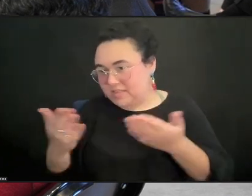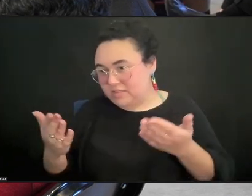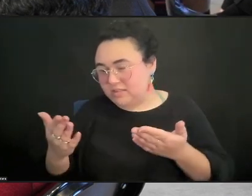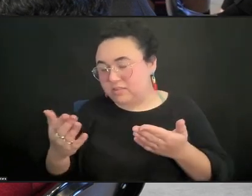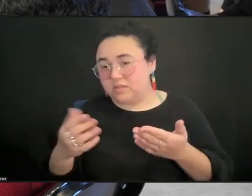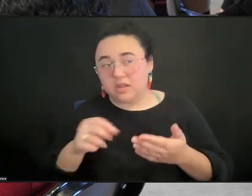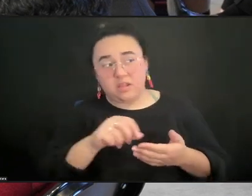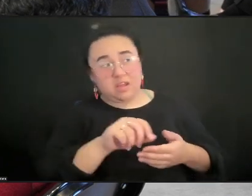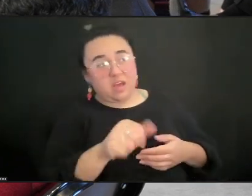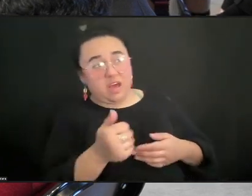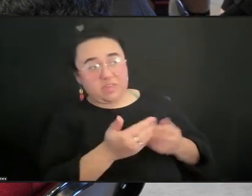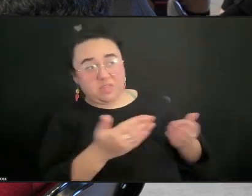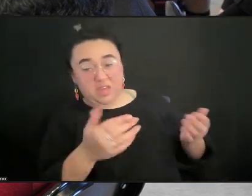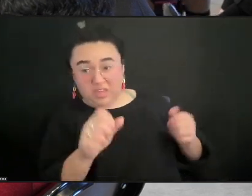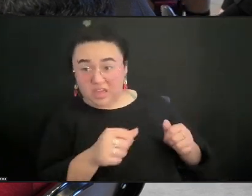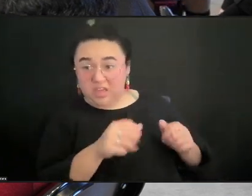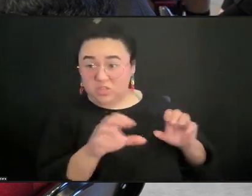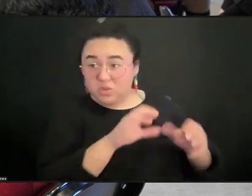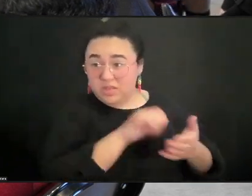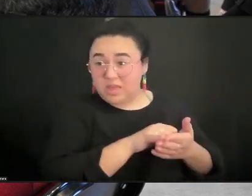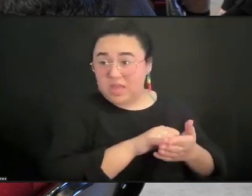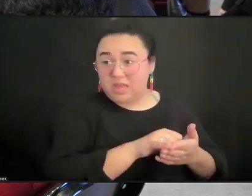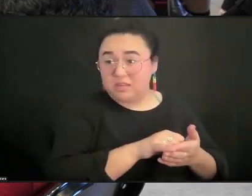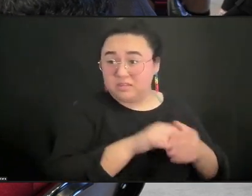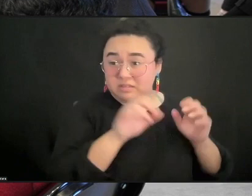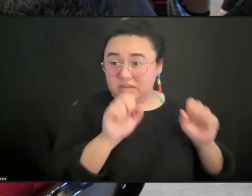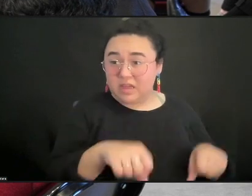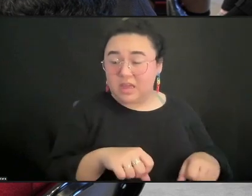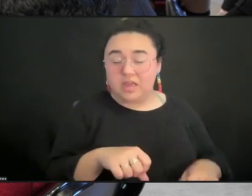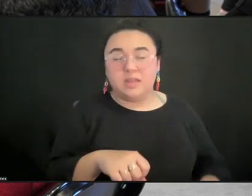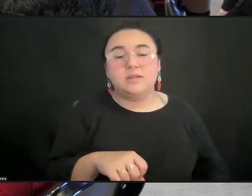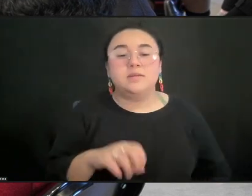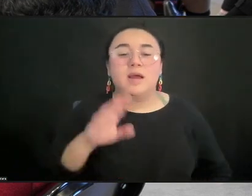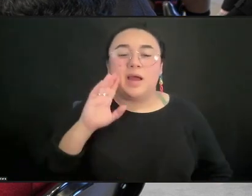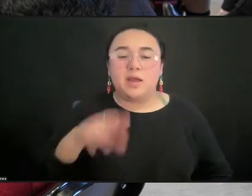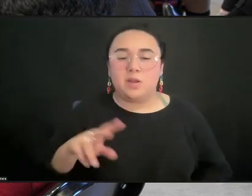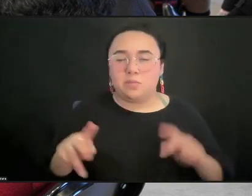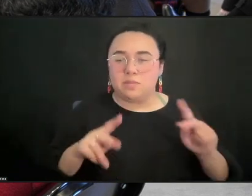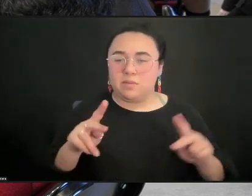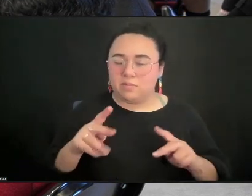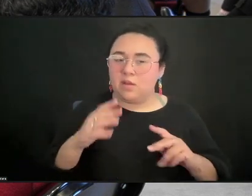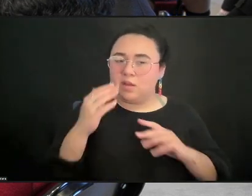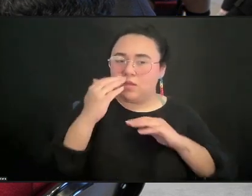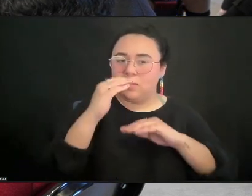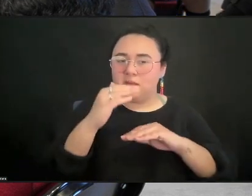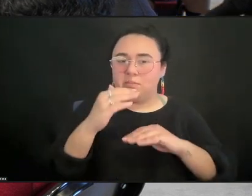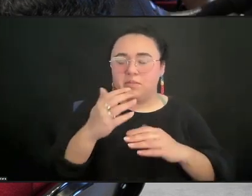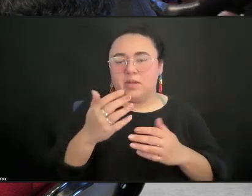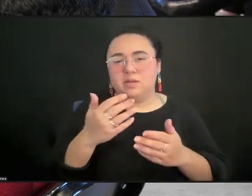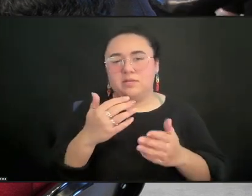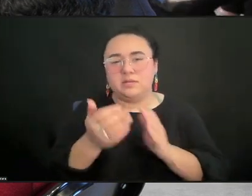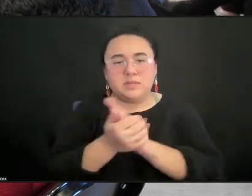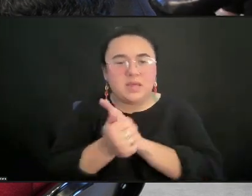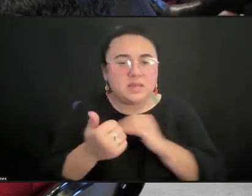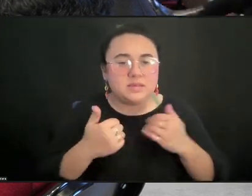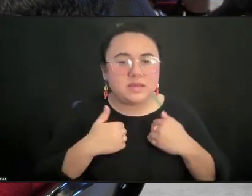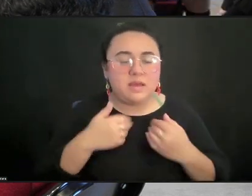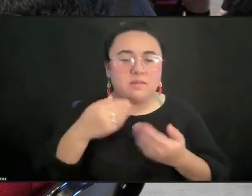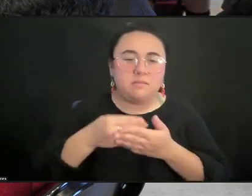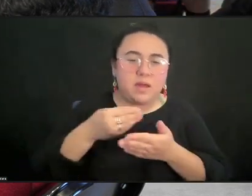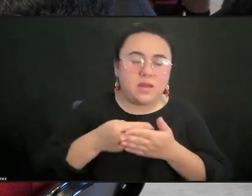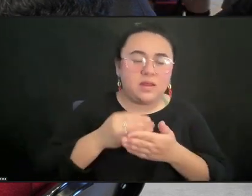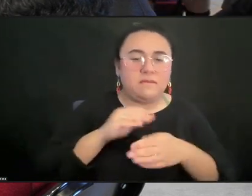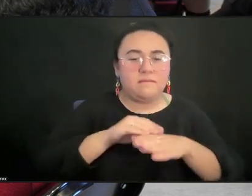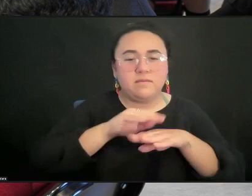understand that there's only a certain number of slots for people to program, there's money involved and everything. That being said, it does limit the artist's